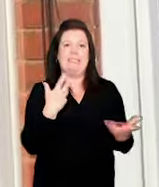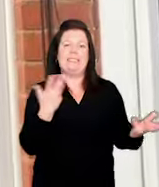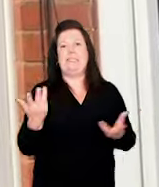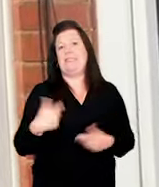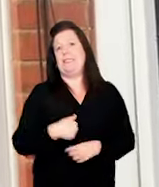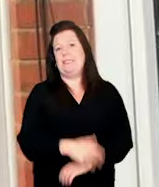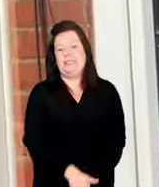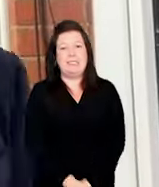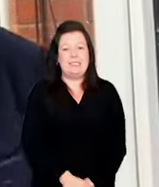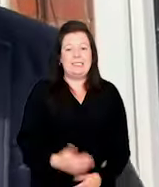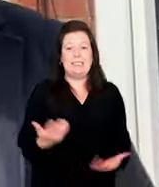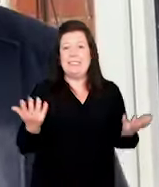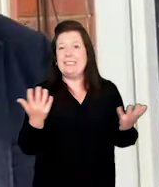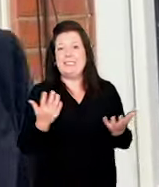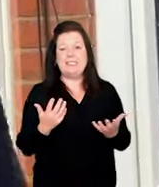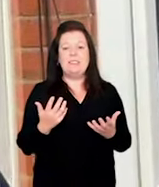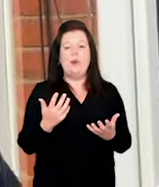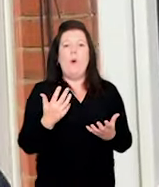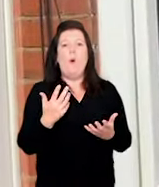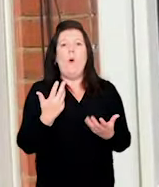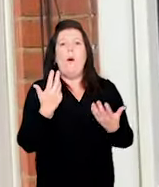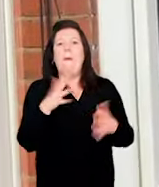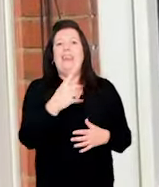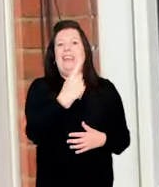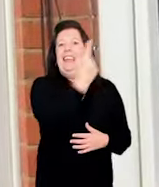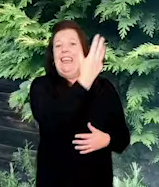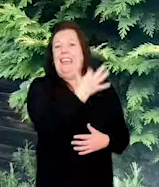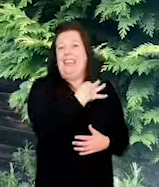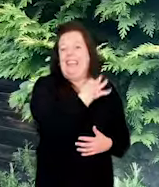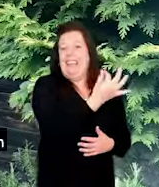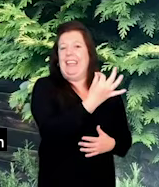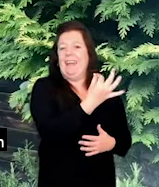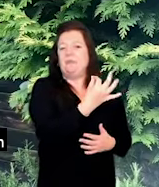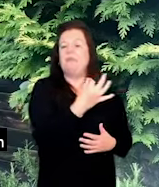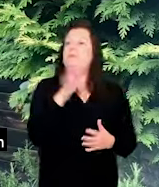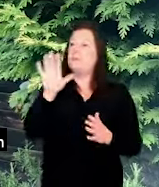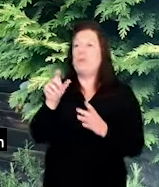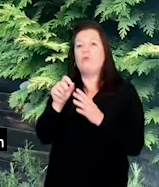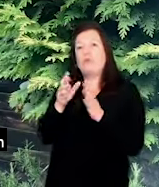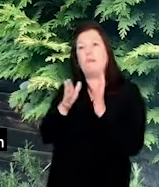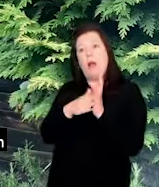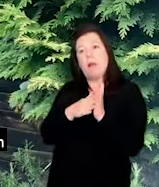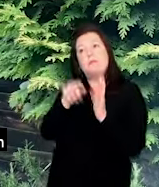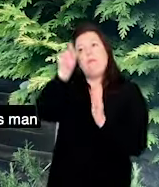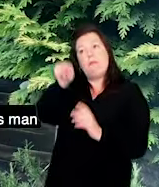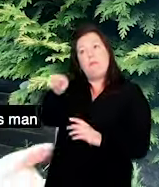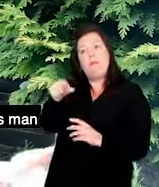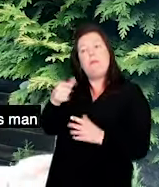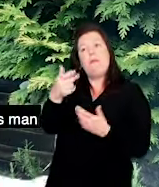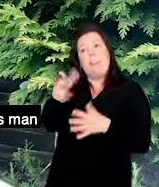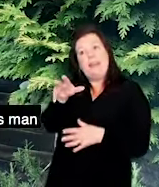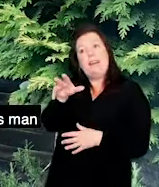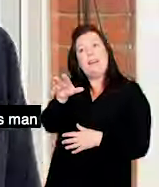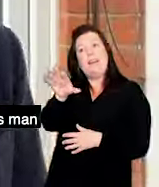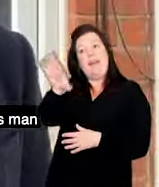I... I... had an invitation... The Prime Minister has accepted an invitation to continue